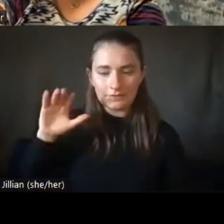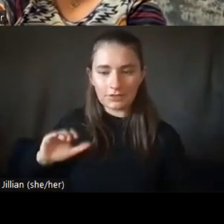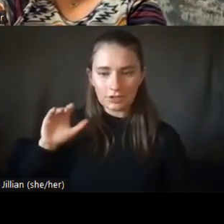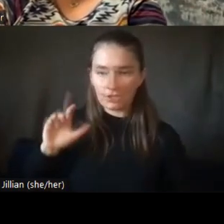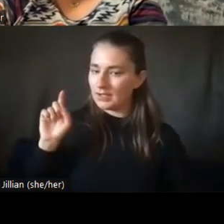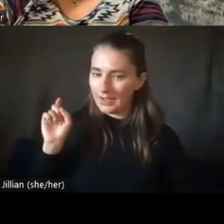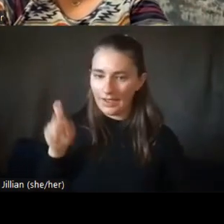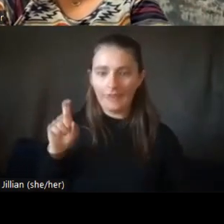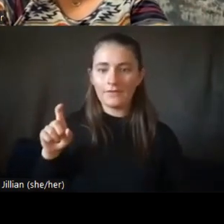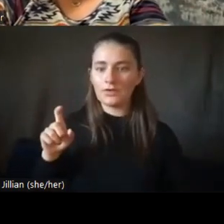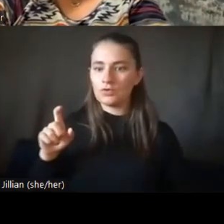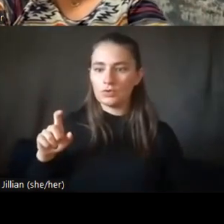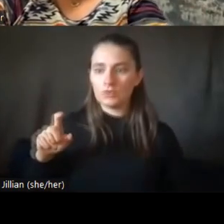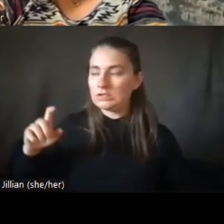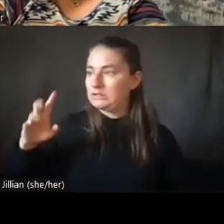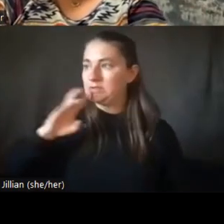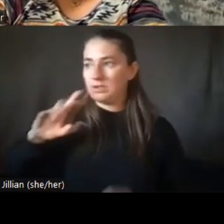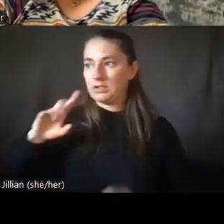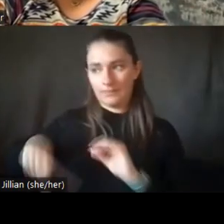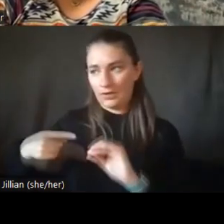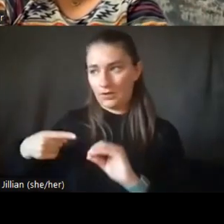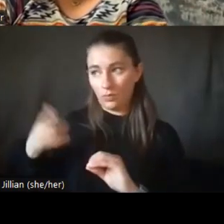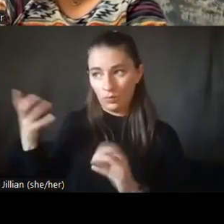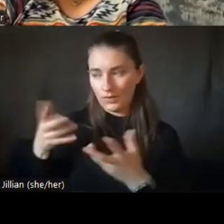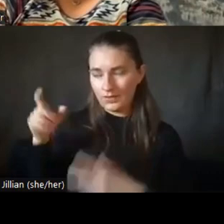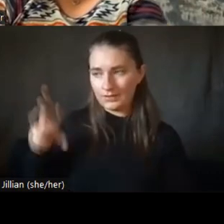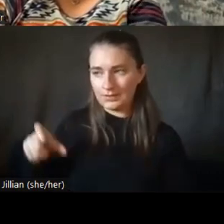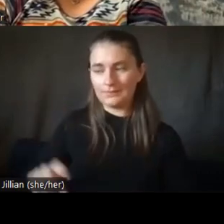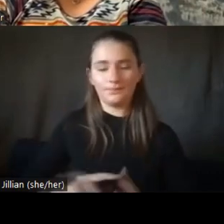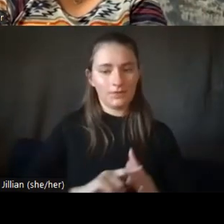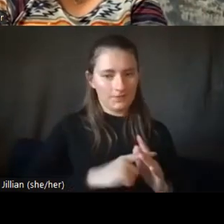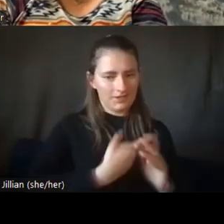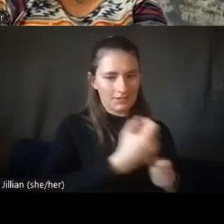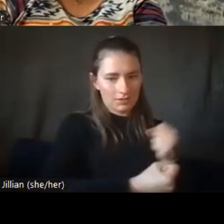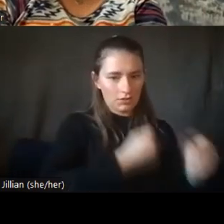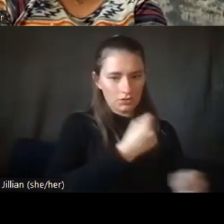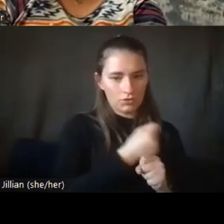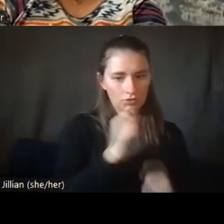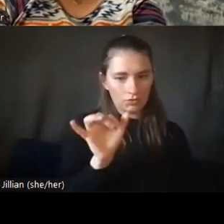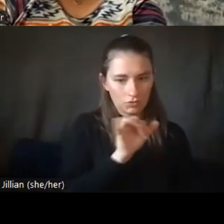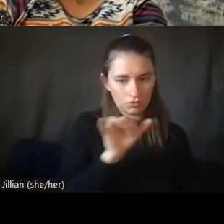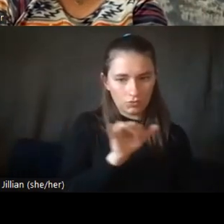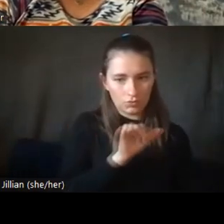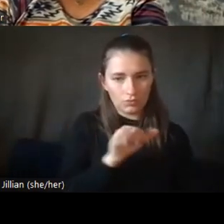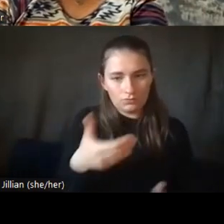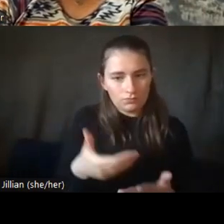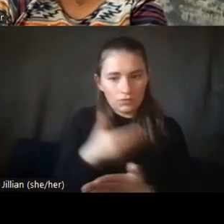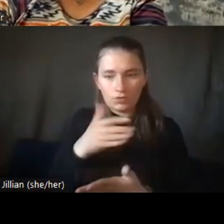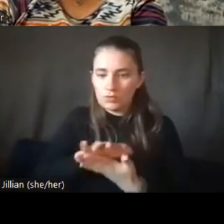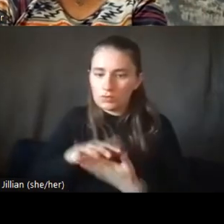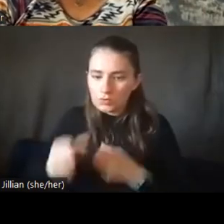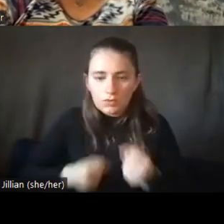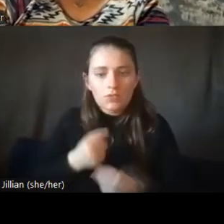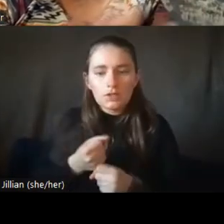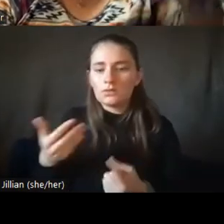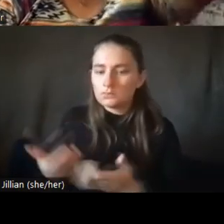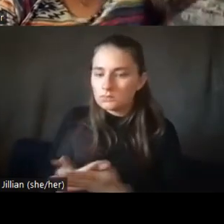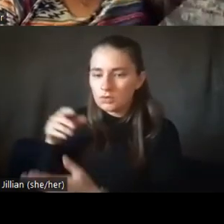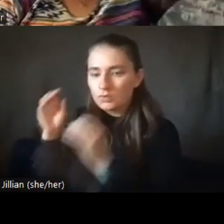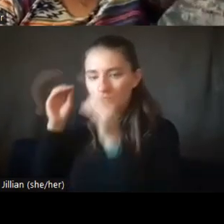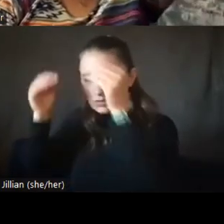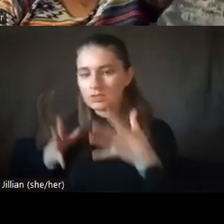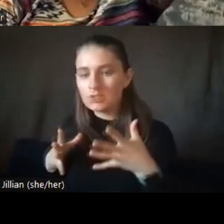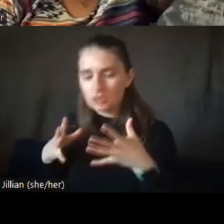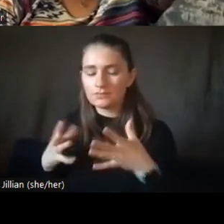vocal at that time, as well as in the beginning of the year. Um, because it's always a new school year, new teachers always be, um,